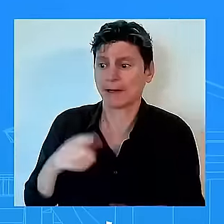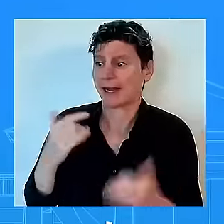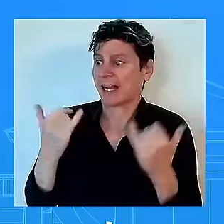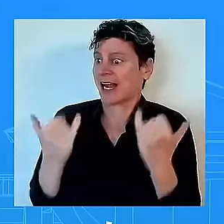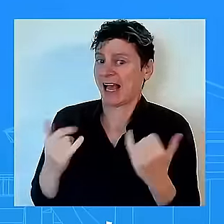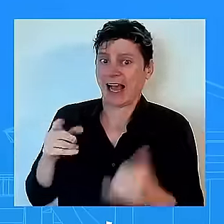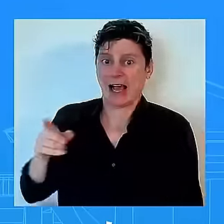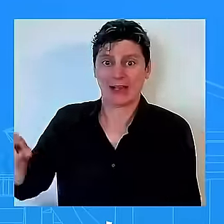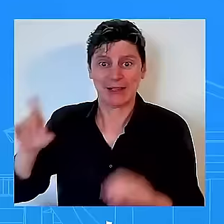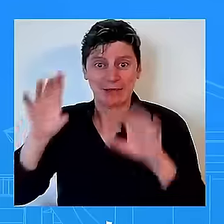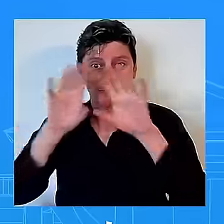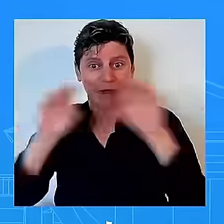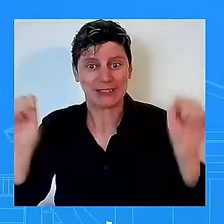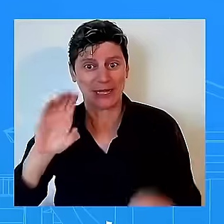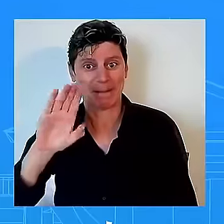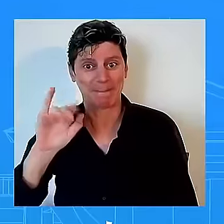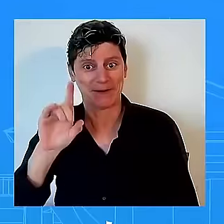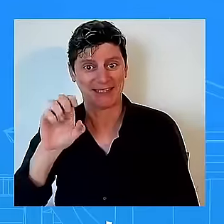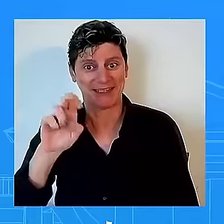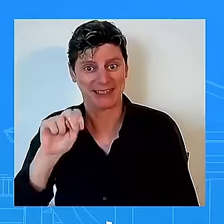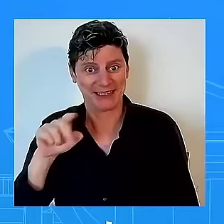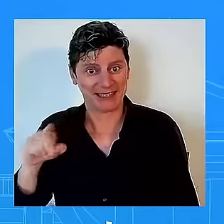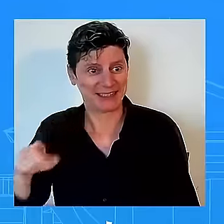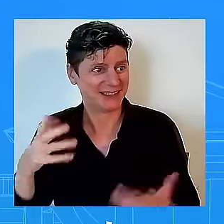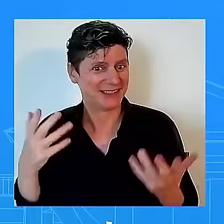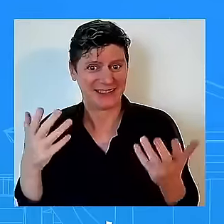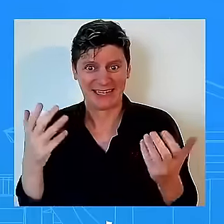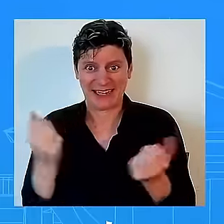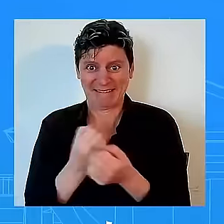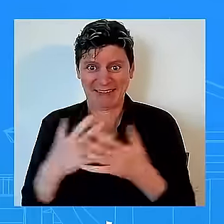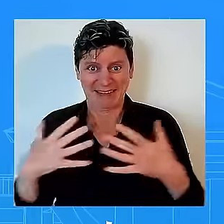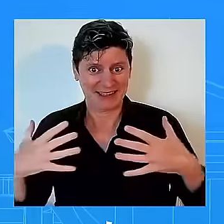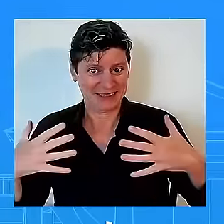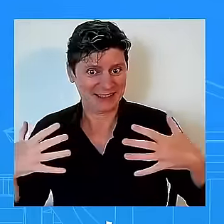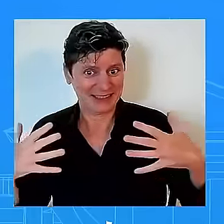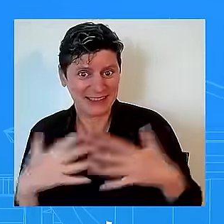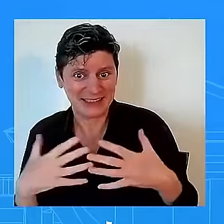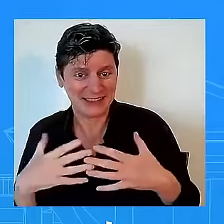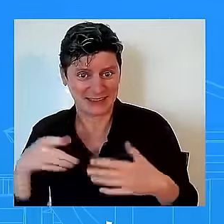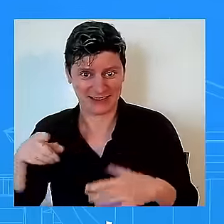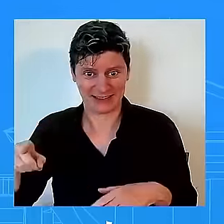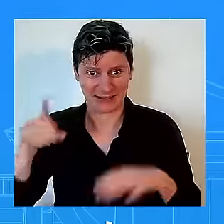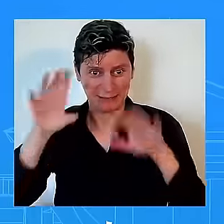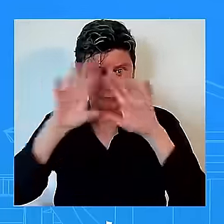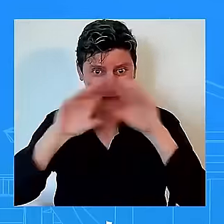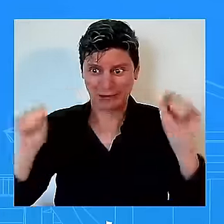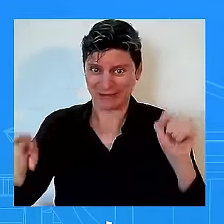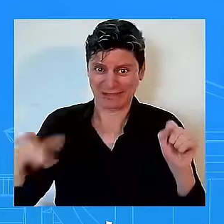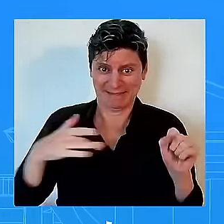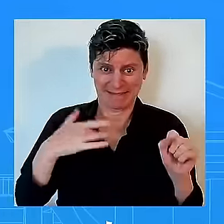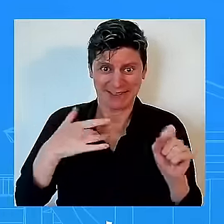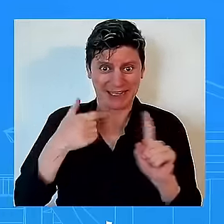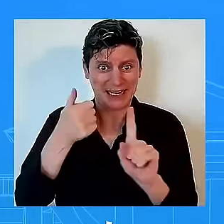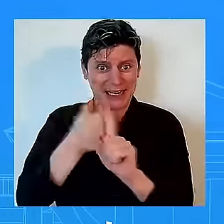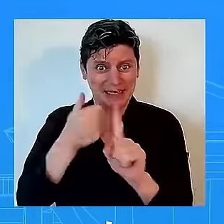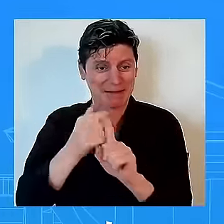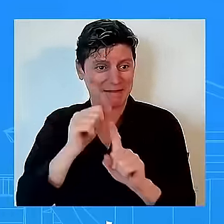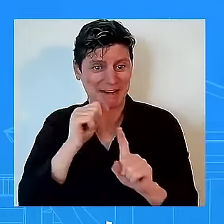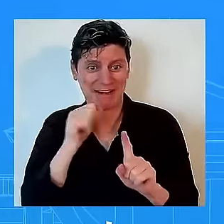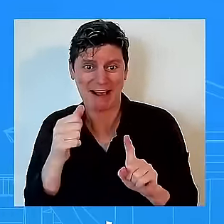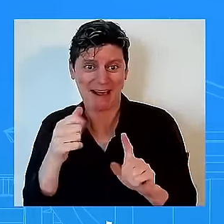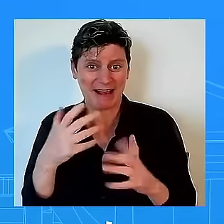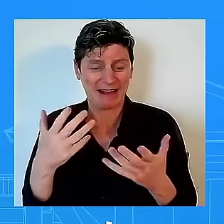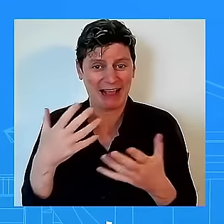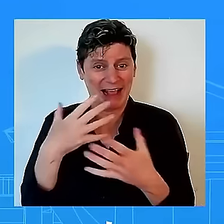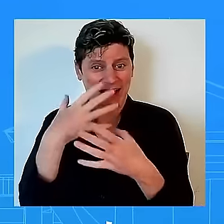confident that he is safe does he feel absolutely confident that the vice president is safe when they are out traveling out and about yes